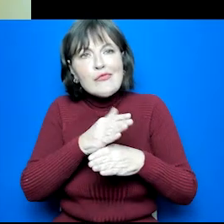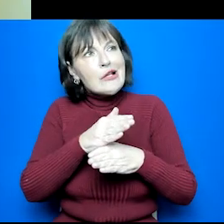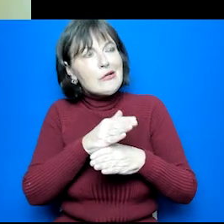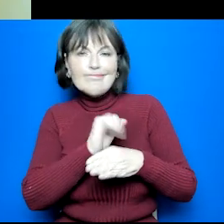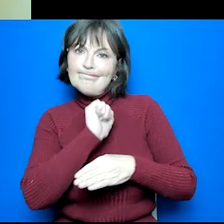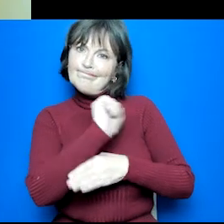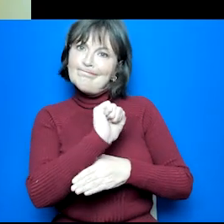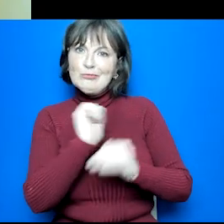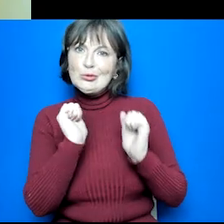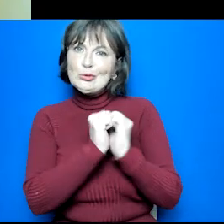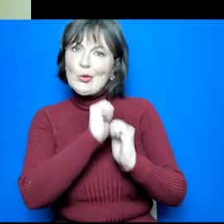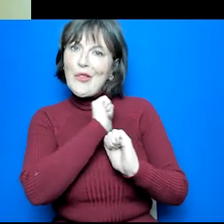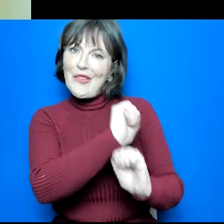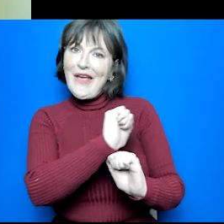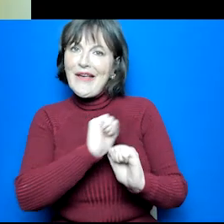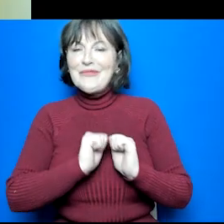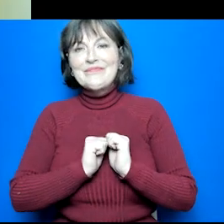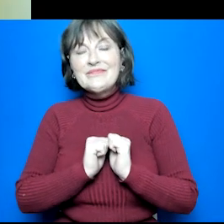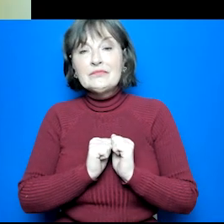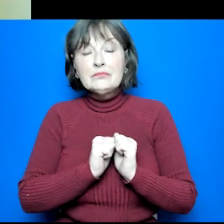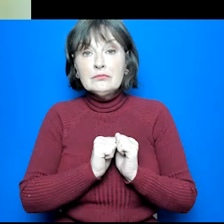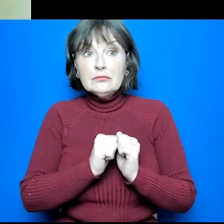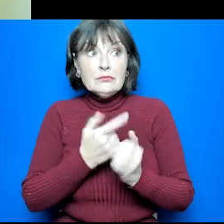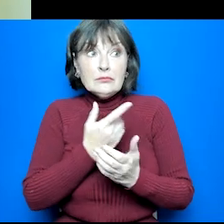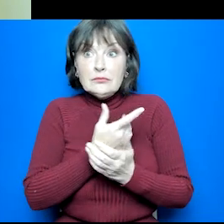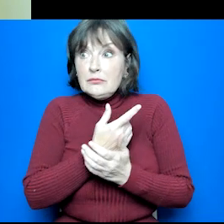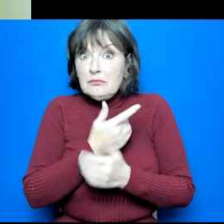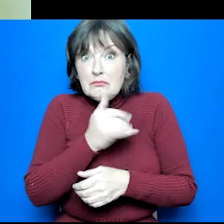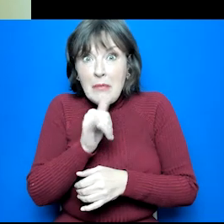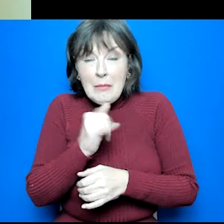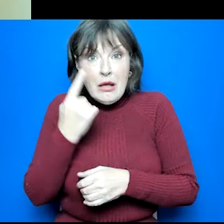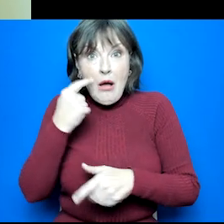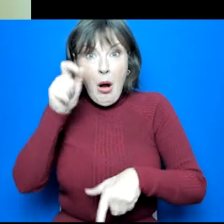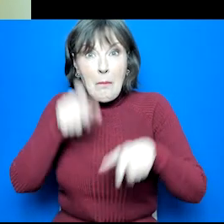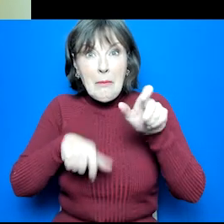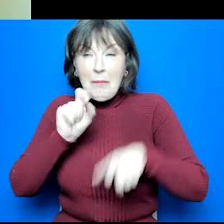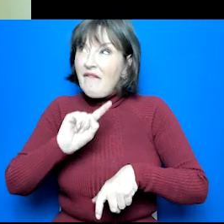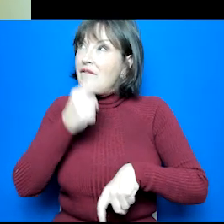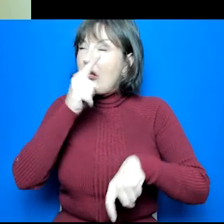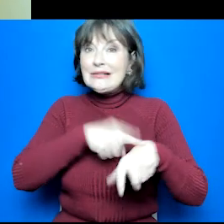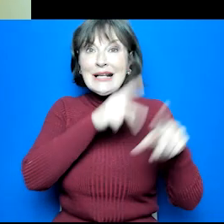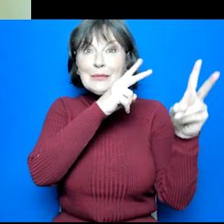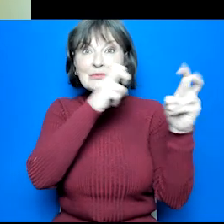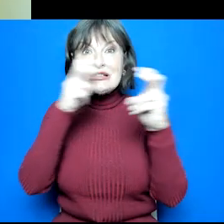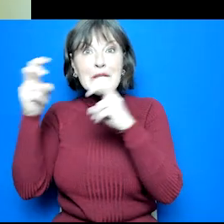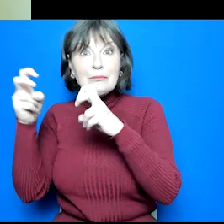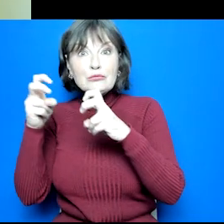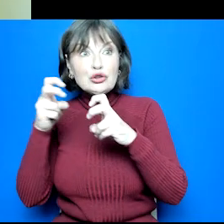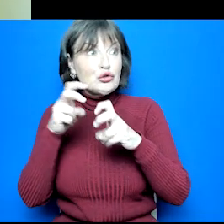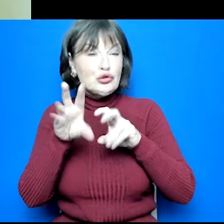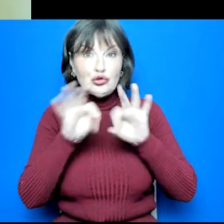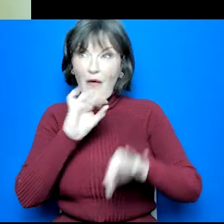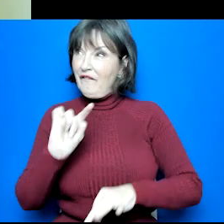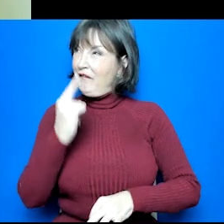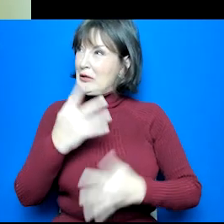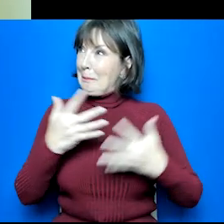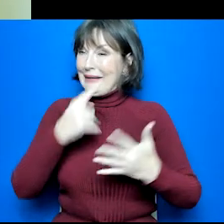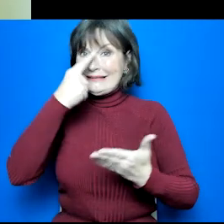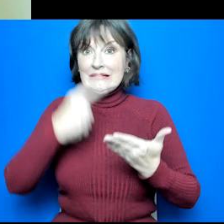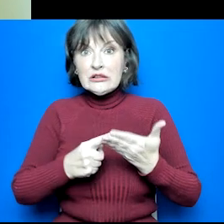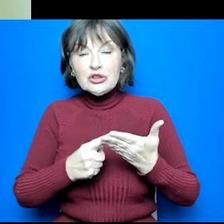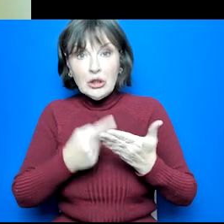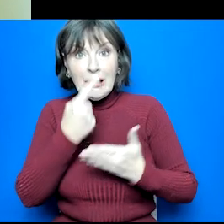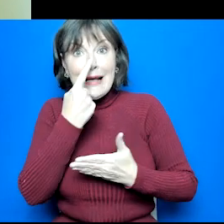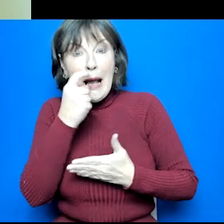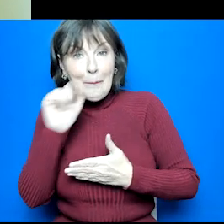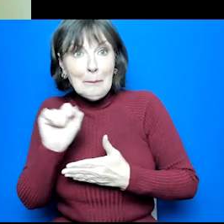right for them. For many young people, option choices might be the first big decisions they're going to make at school. This might sound a bit scary, but